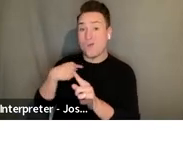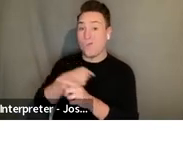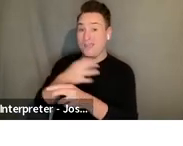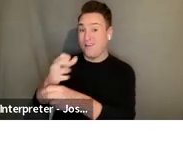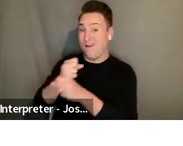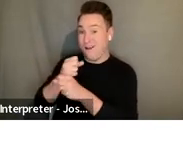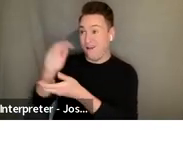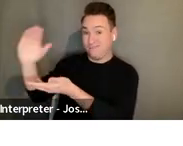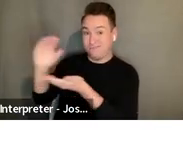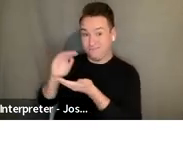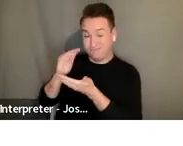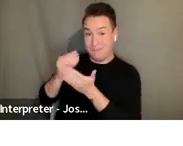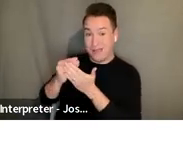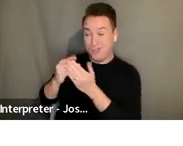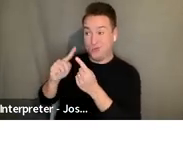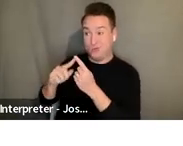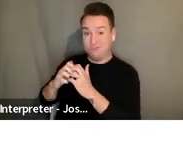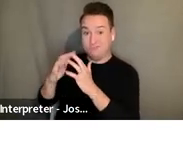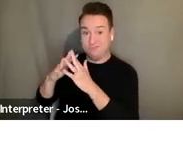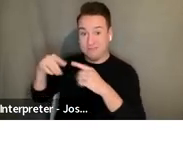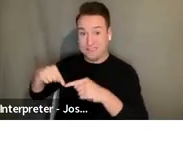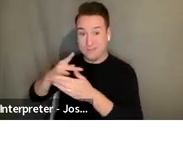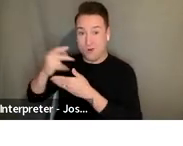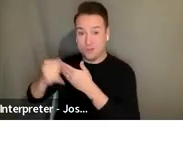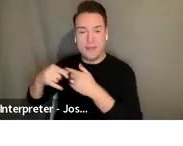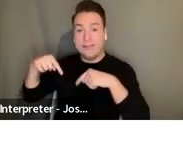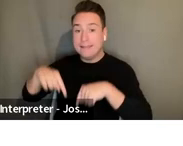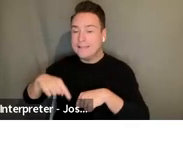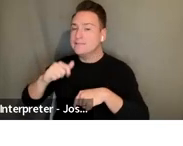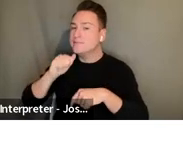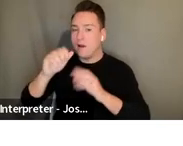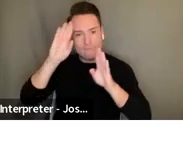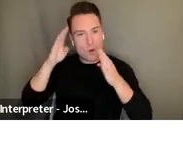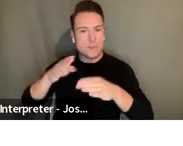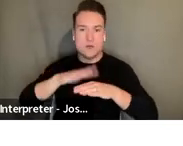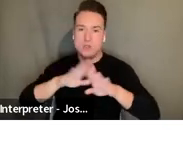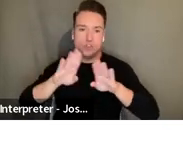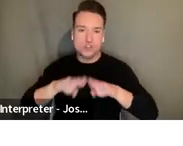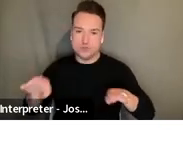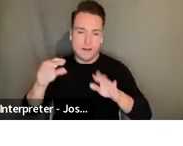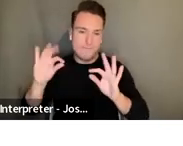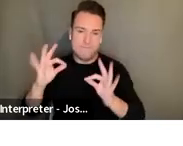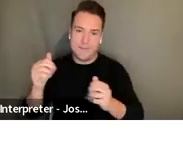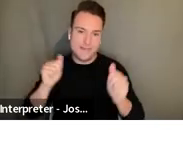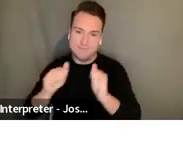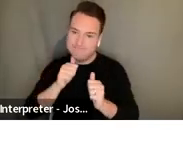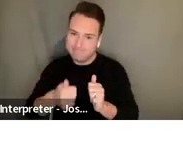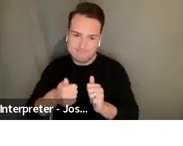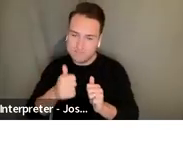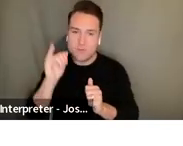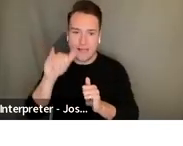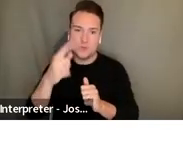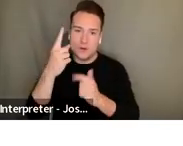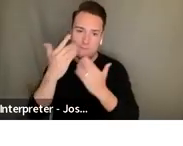we were told specifically this was not about children's and children and family theater and so that is one of the